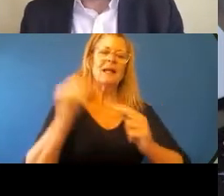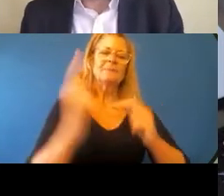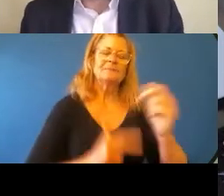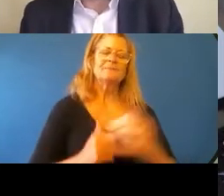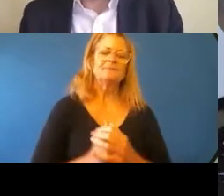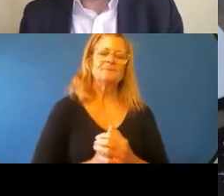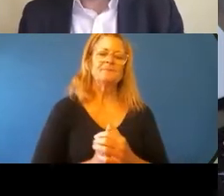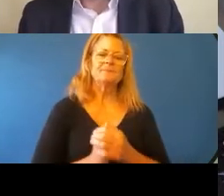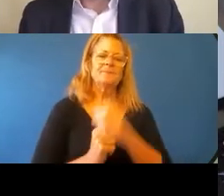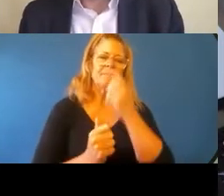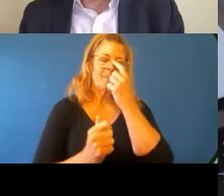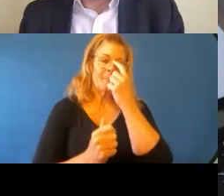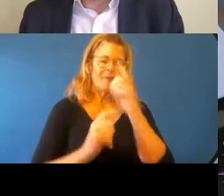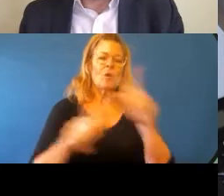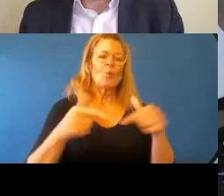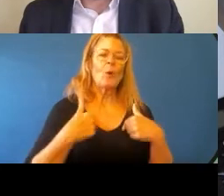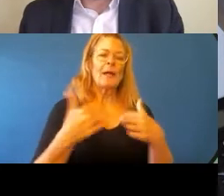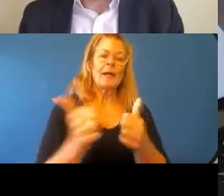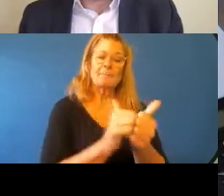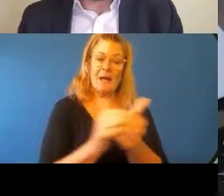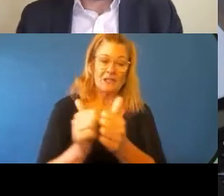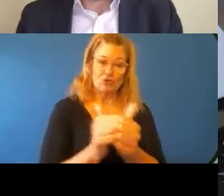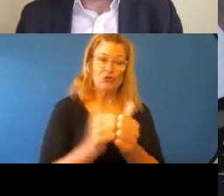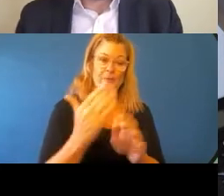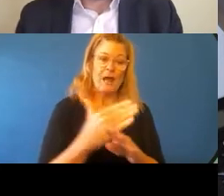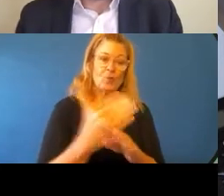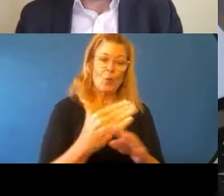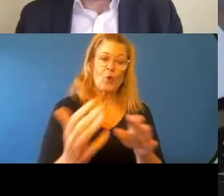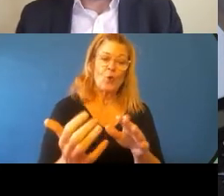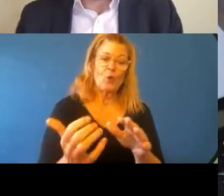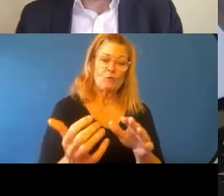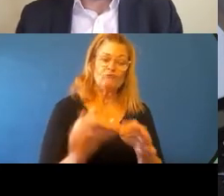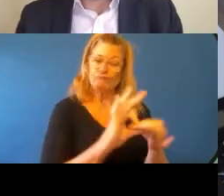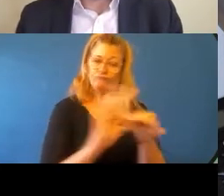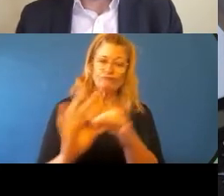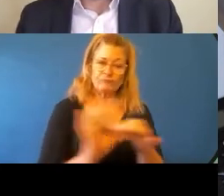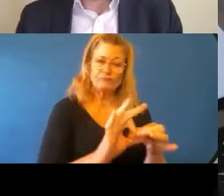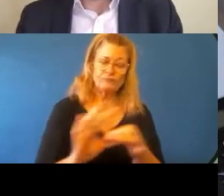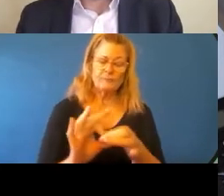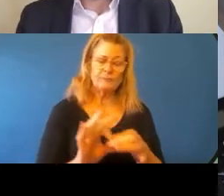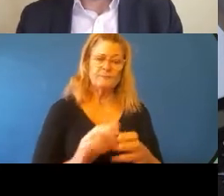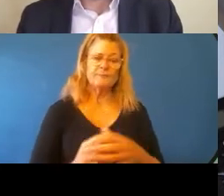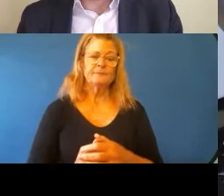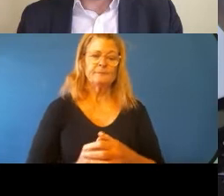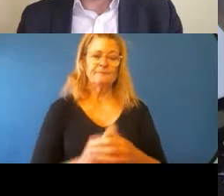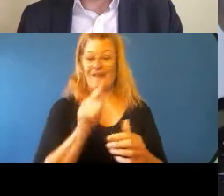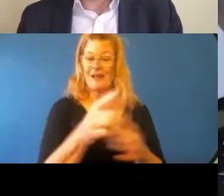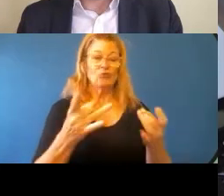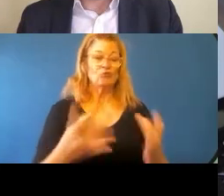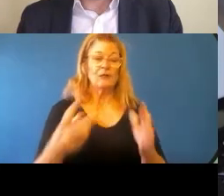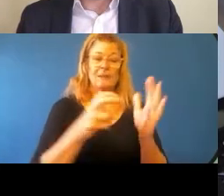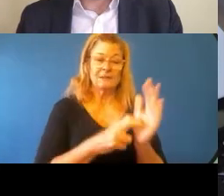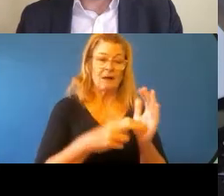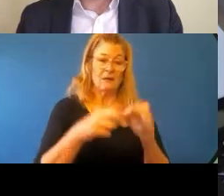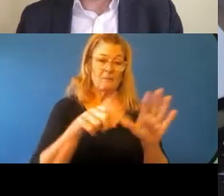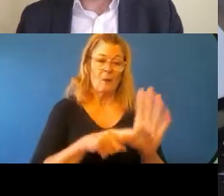of meaning that we're in partnership and collaboratively working together. So that's been signed up by all eight Iwi here.